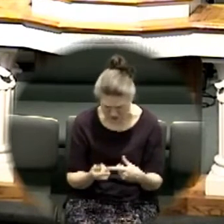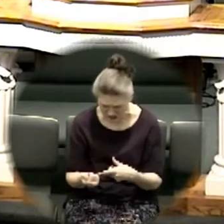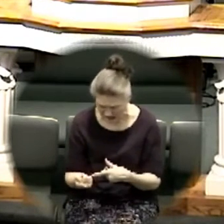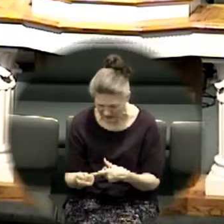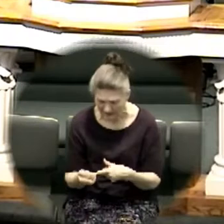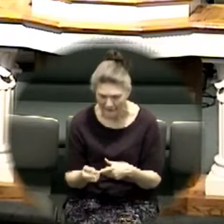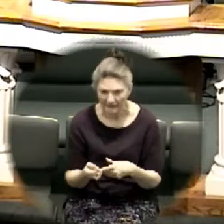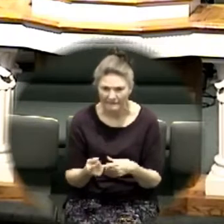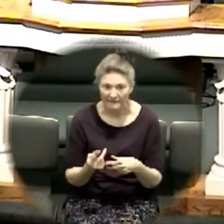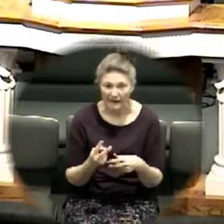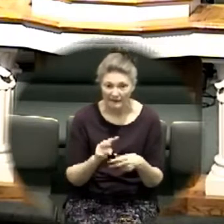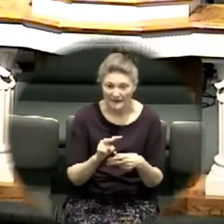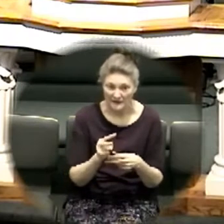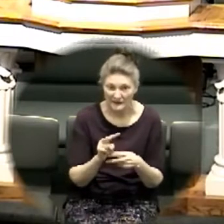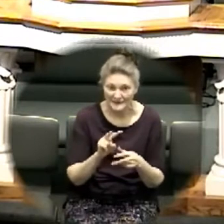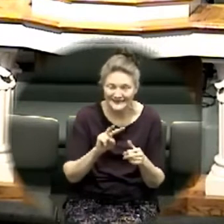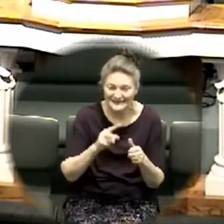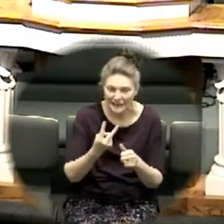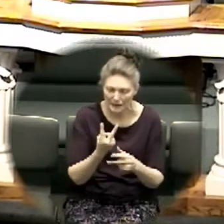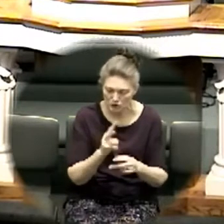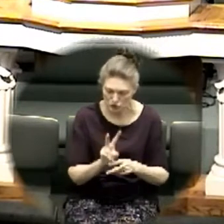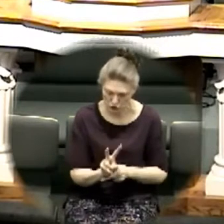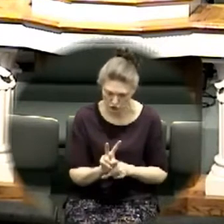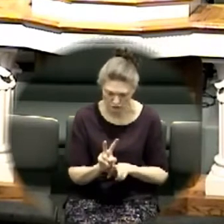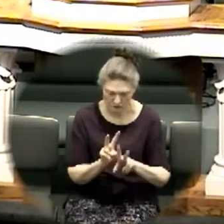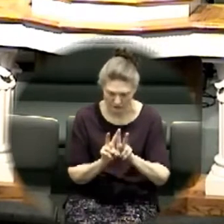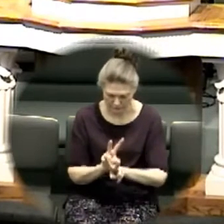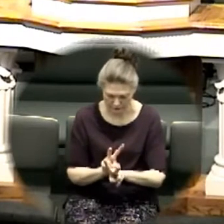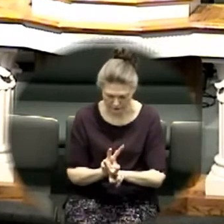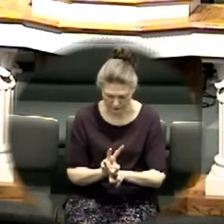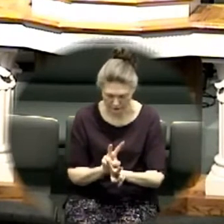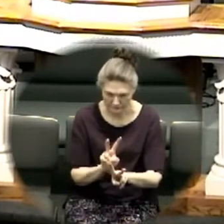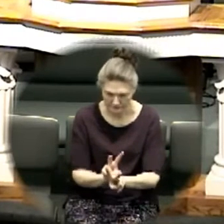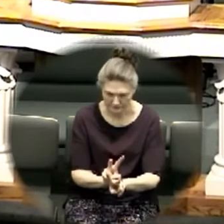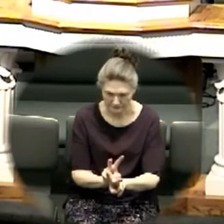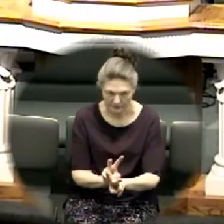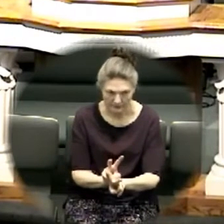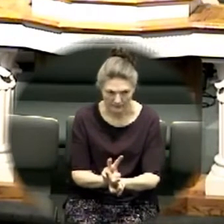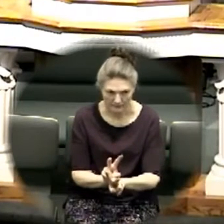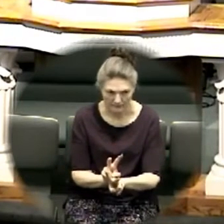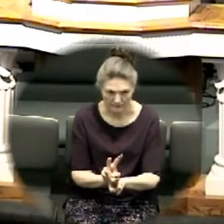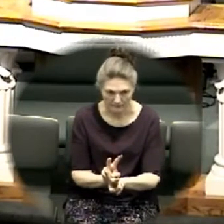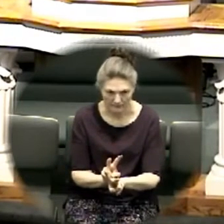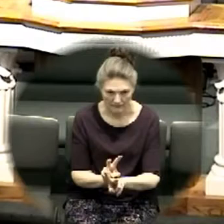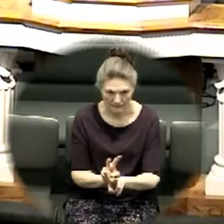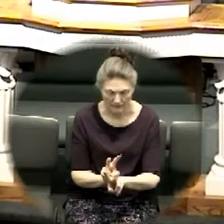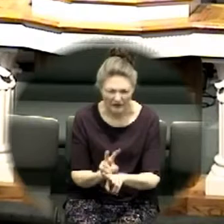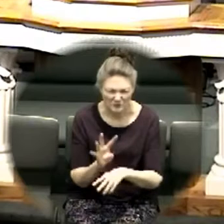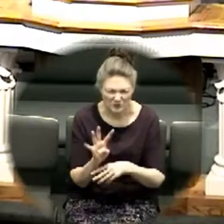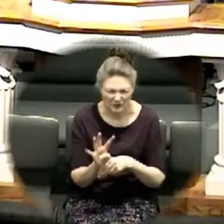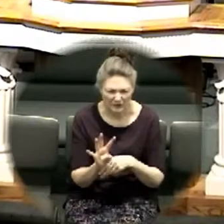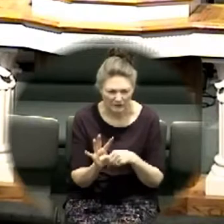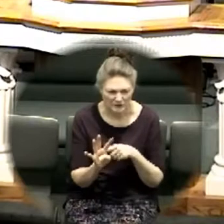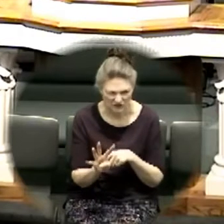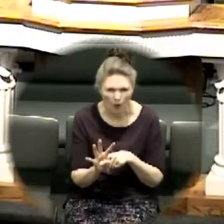feet rested when their feet rested that's when the river stopped but their toes were still